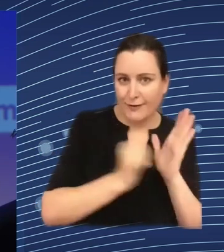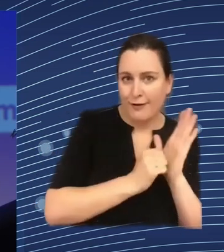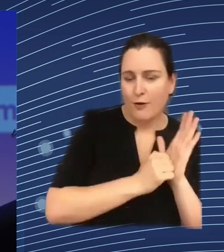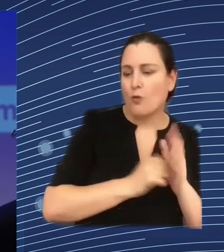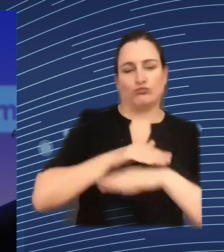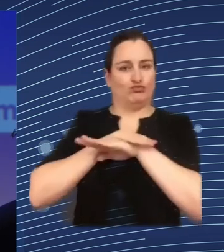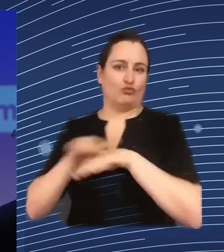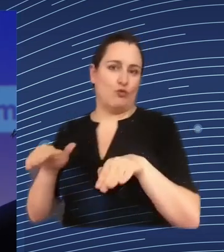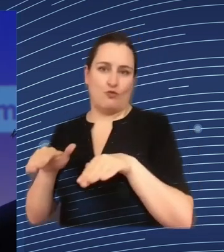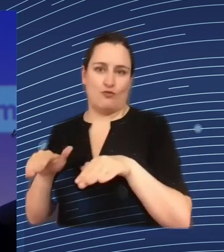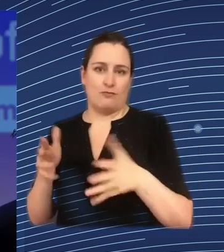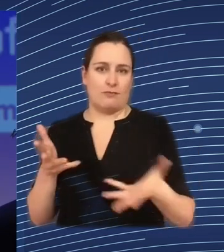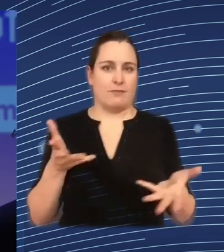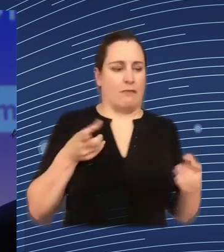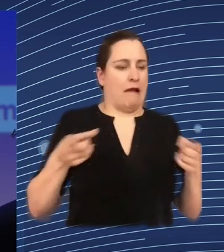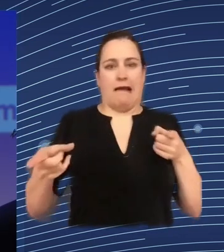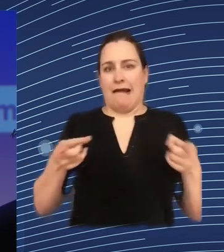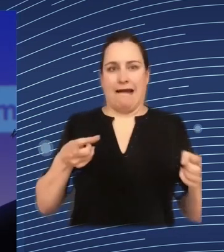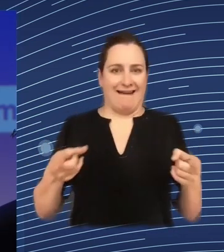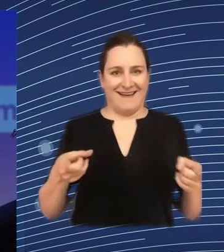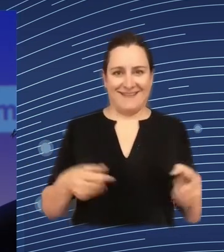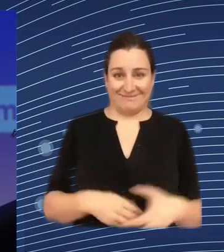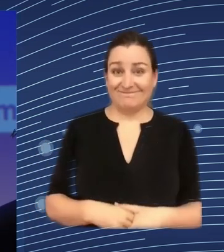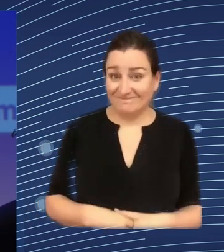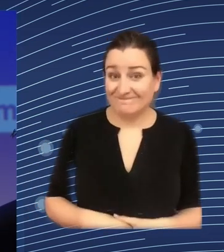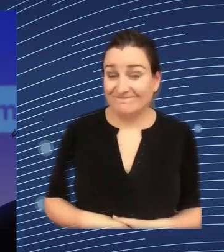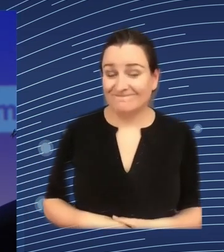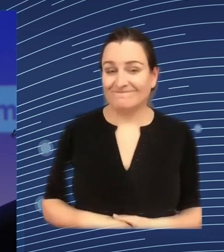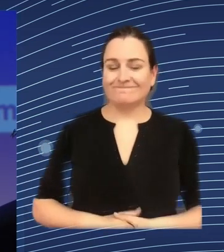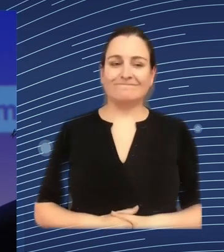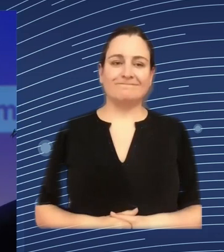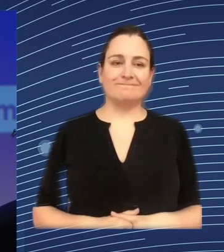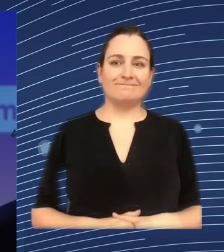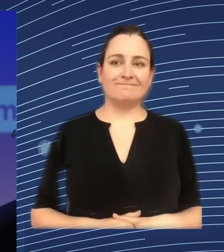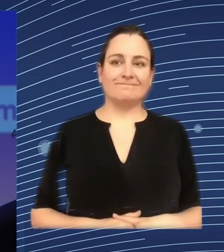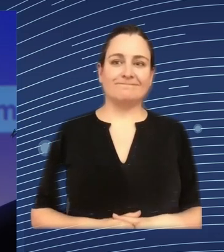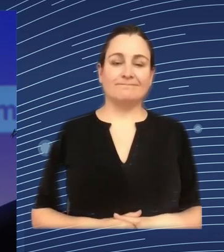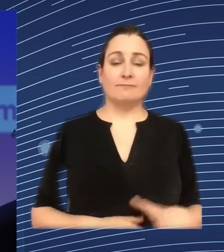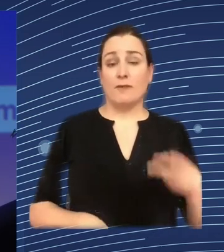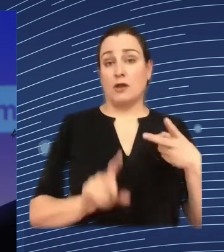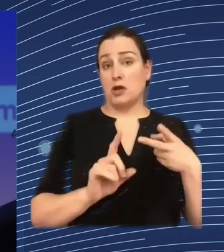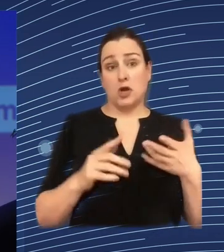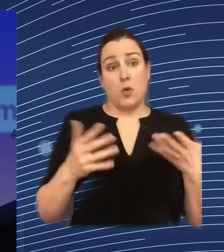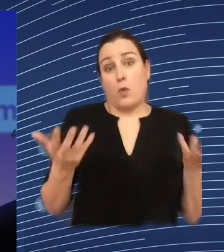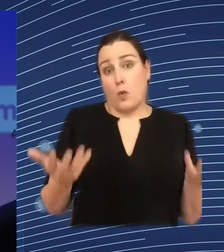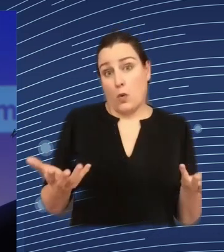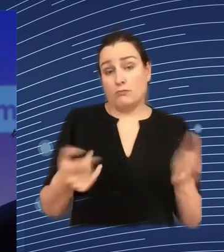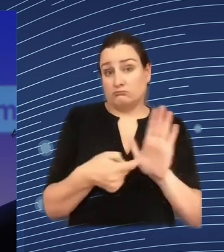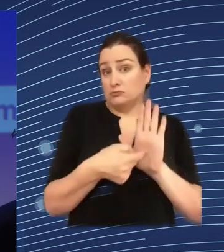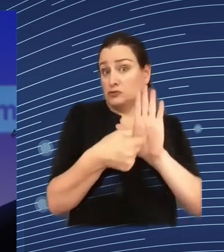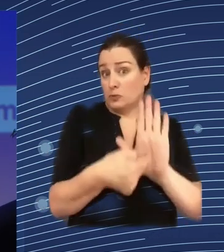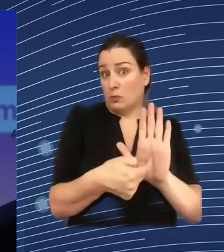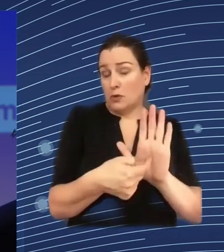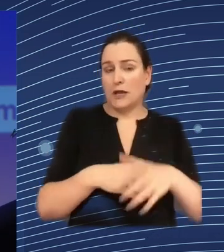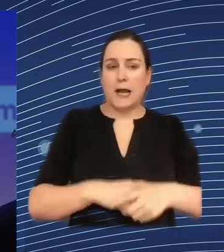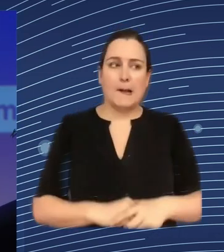not that so much good uses another example could be it could be a very good opportunity for